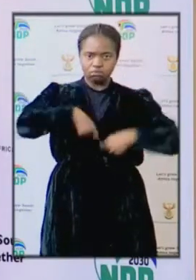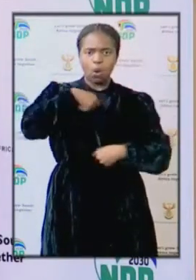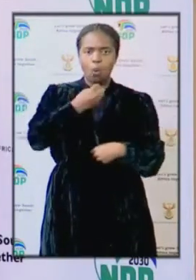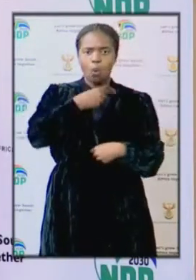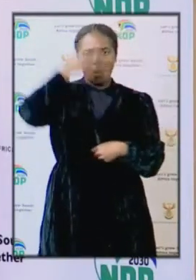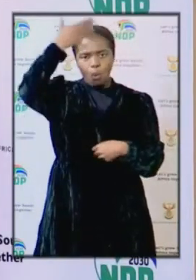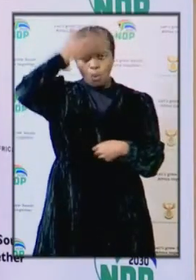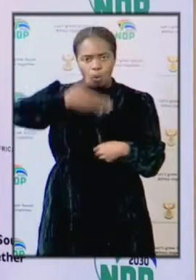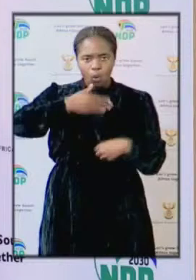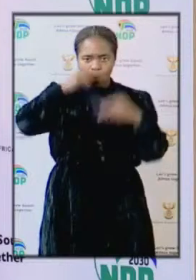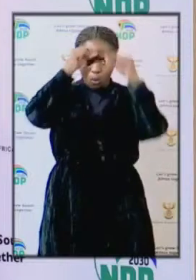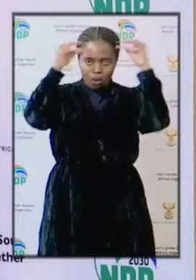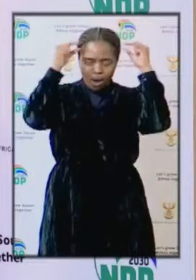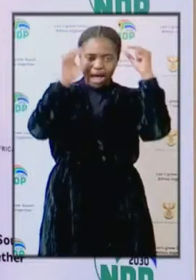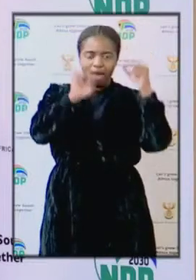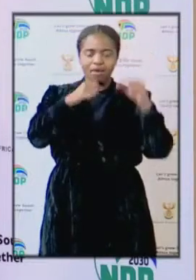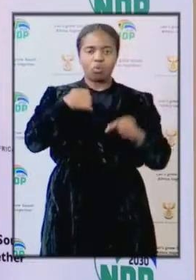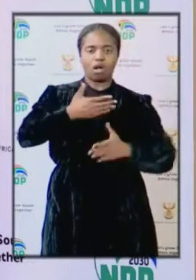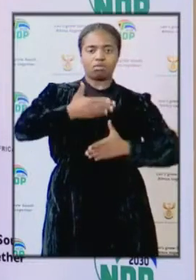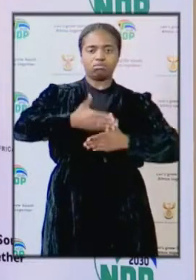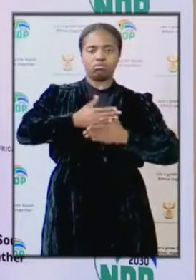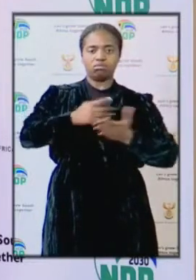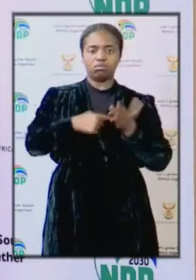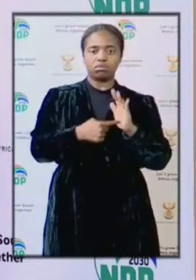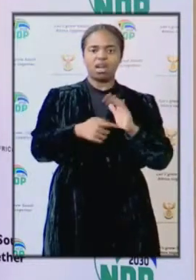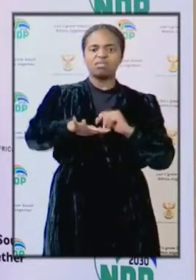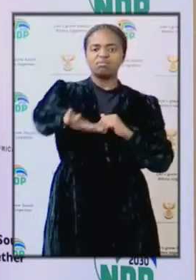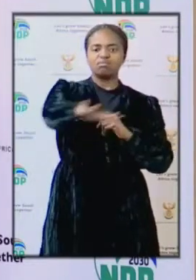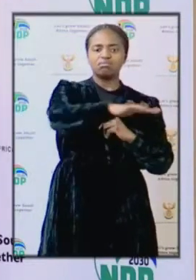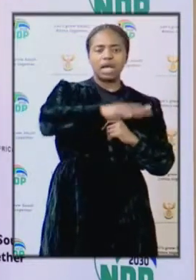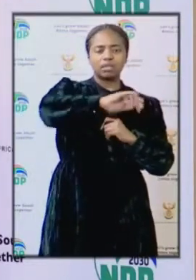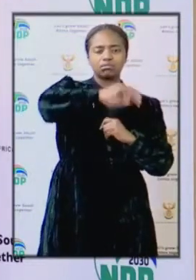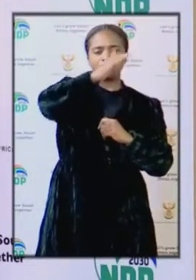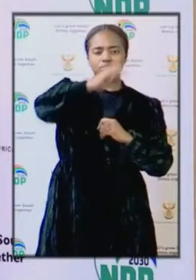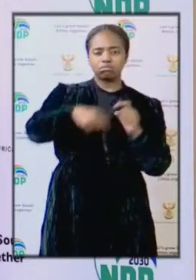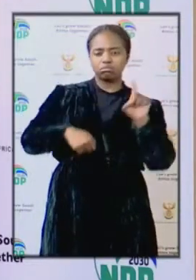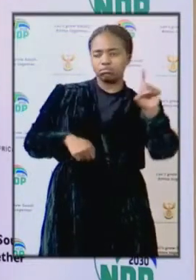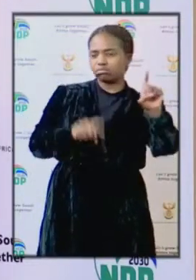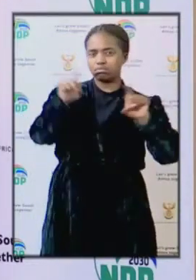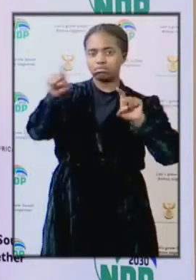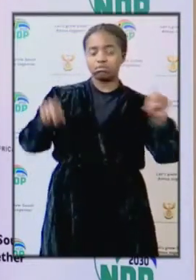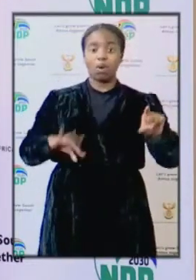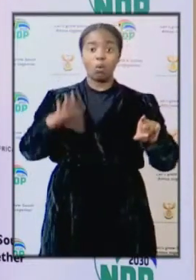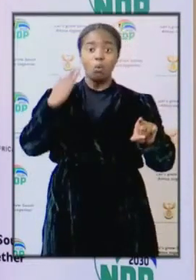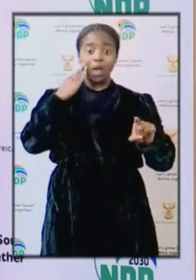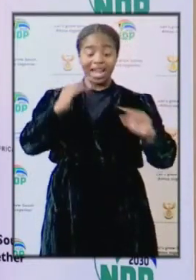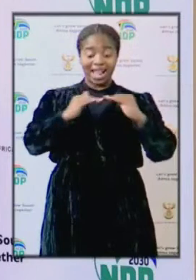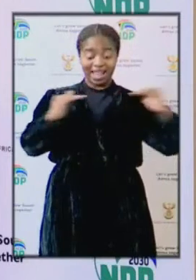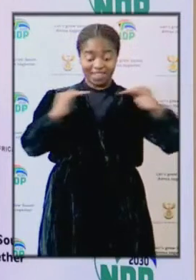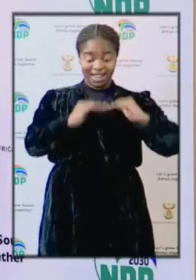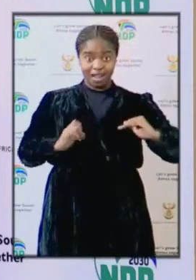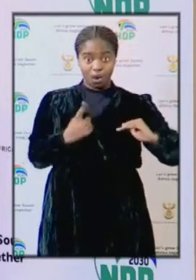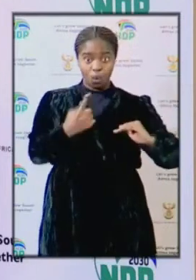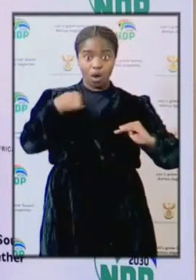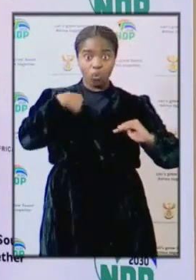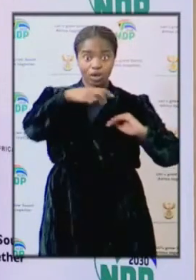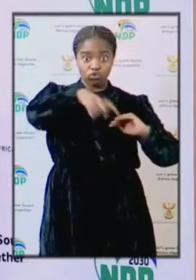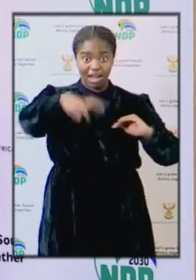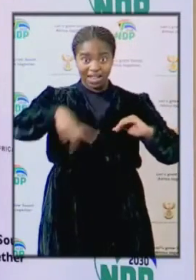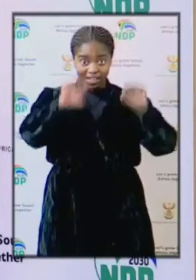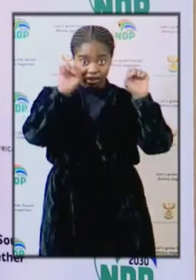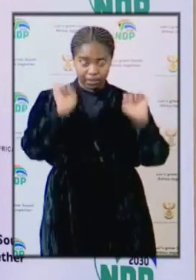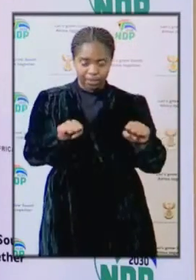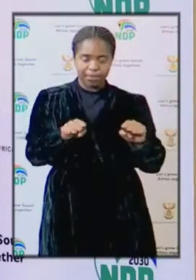ensure that they are able to do their work properly because once we come back to activities where leisure travel is